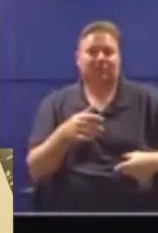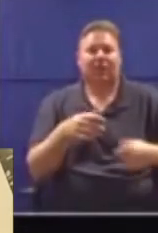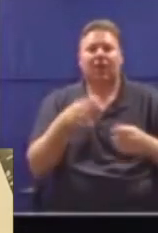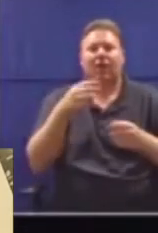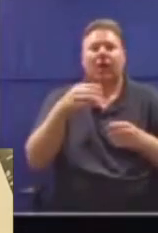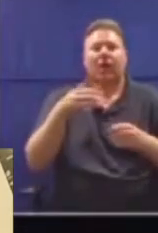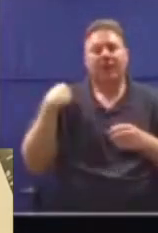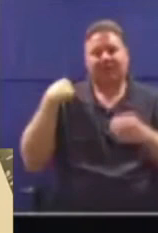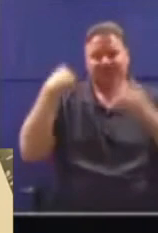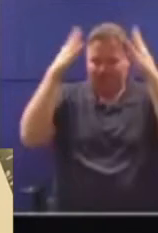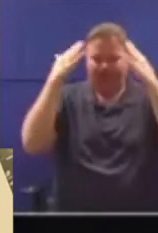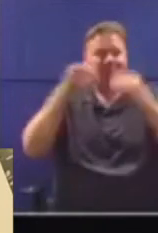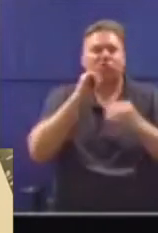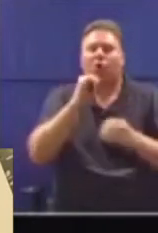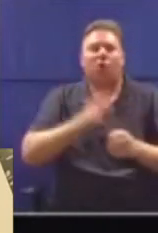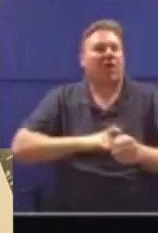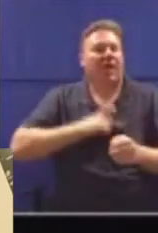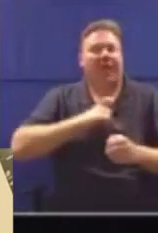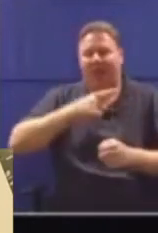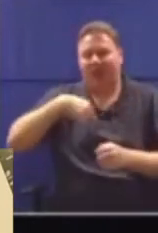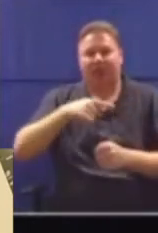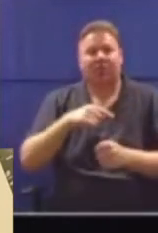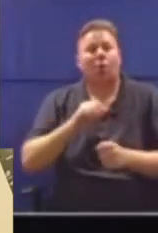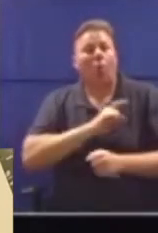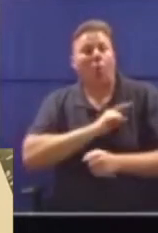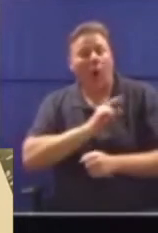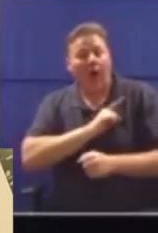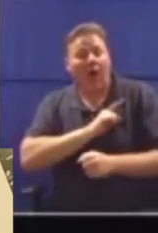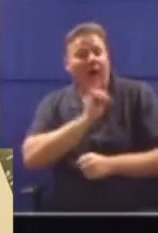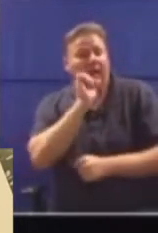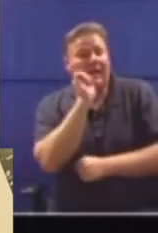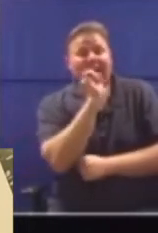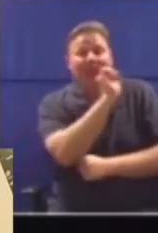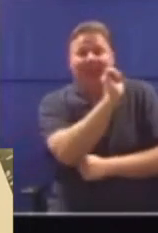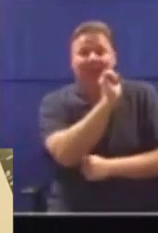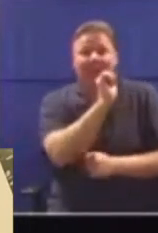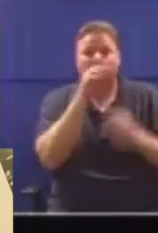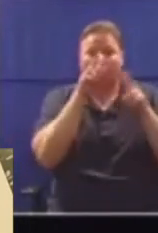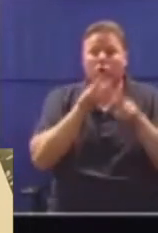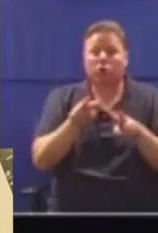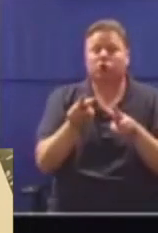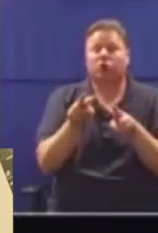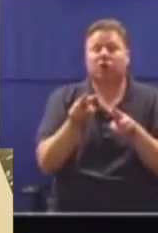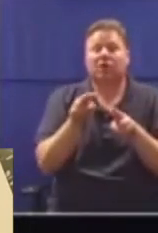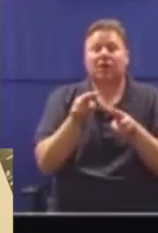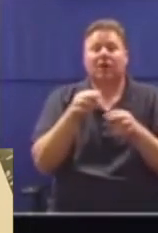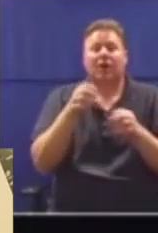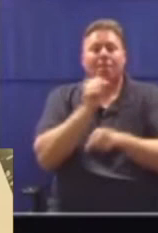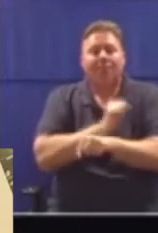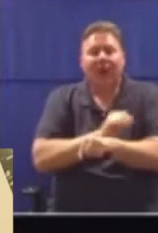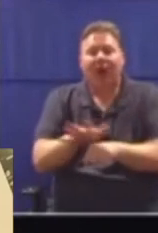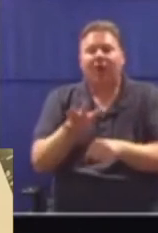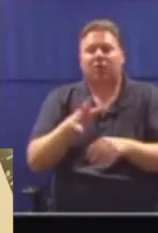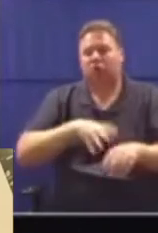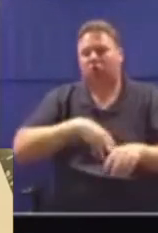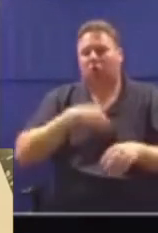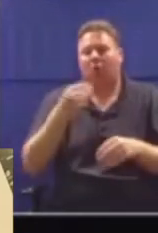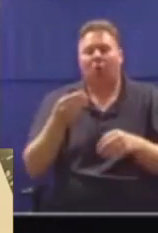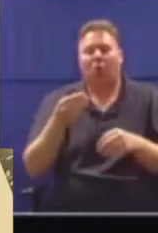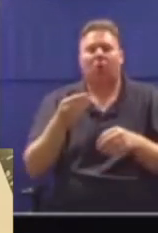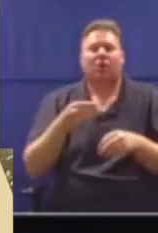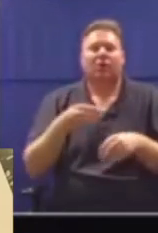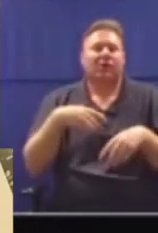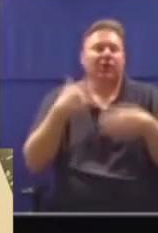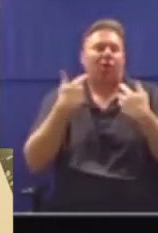about us because under their watch our blood and souls are mere sacrificial